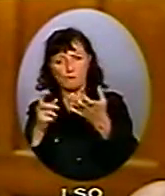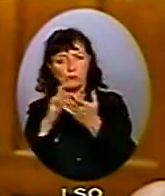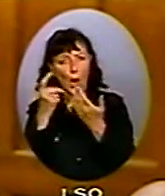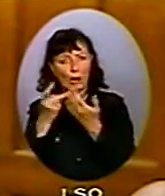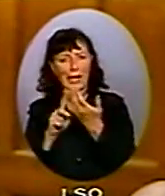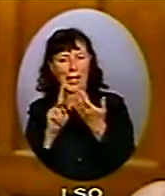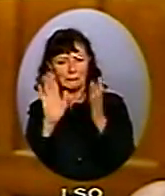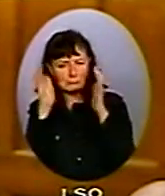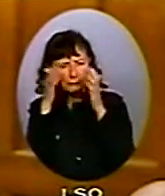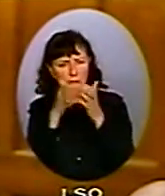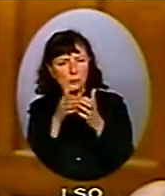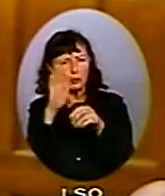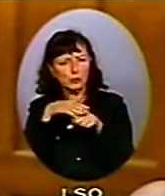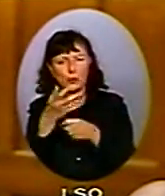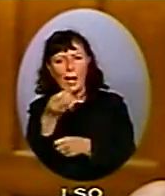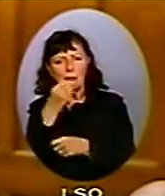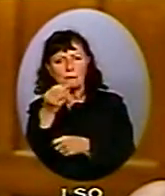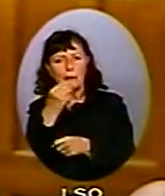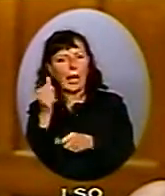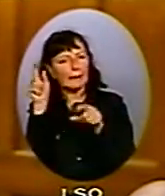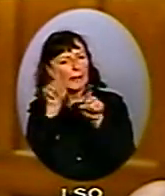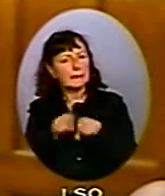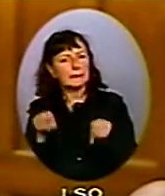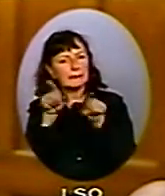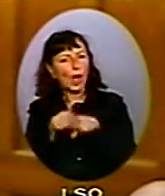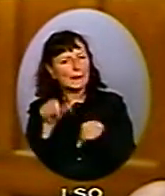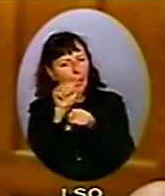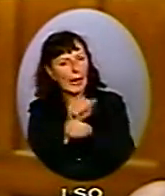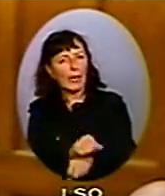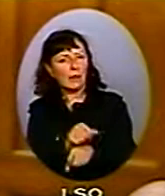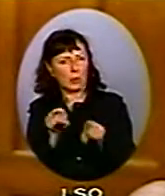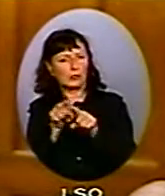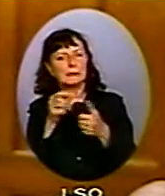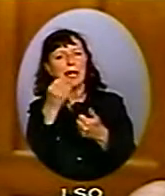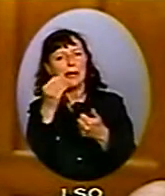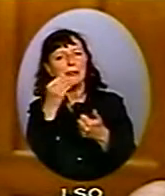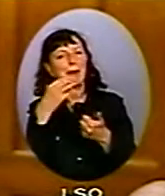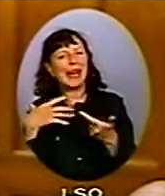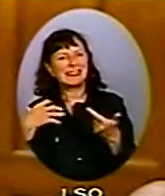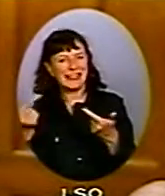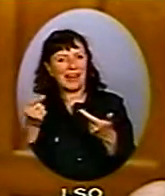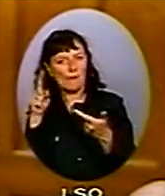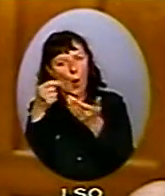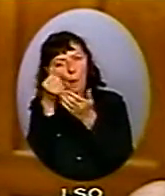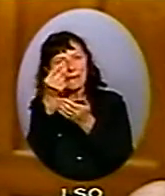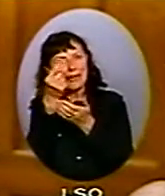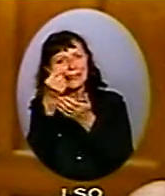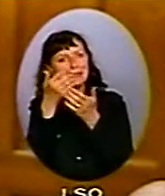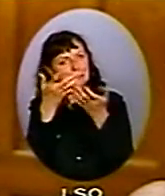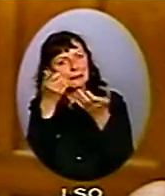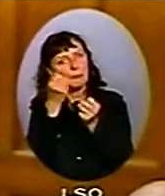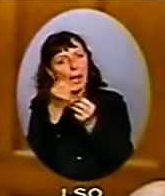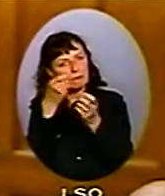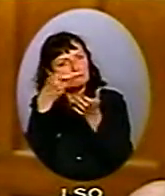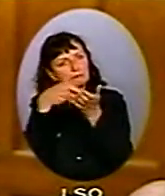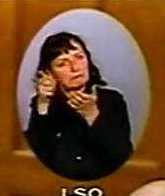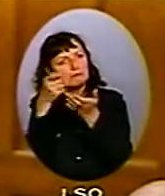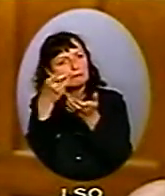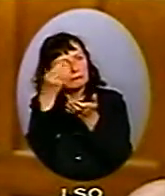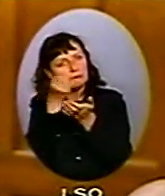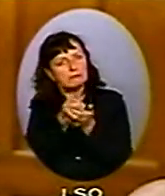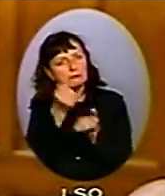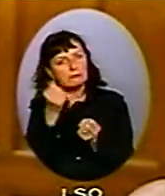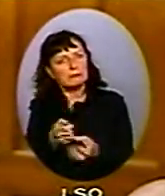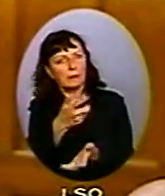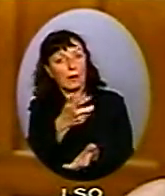traditional foods and making them safe, secure and affordable at the point of purchase, which is a major renovation from the